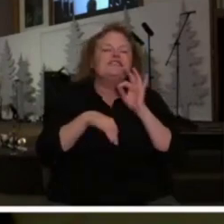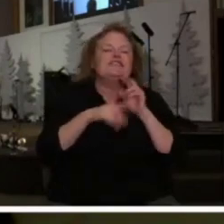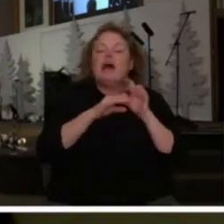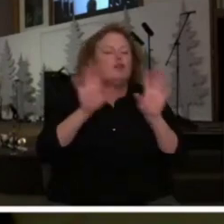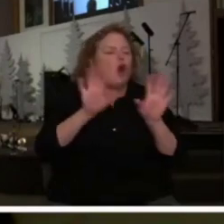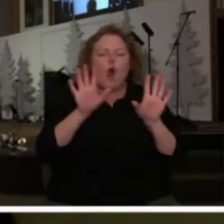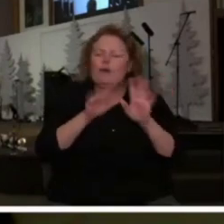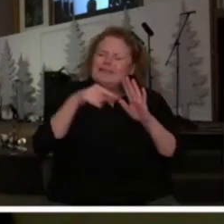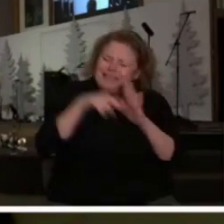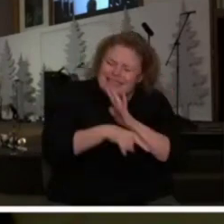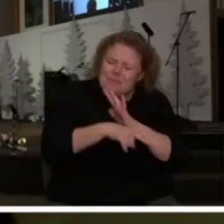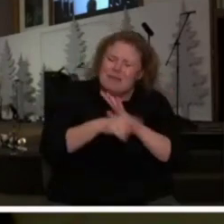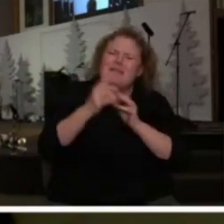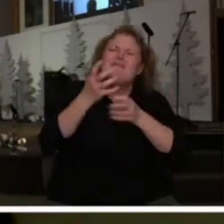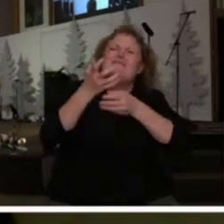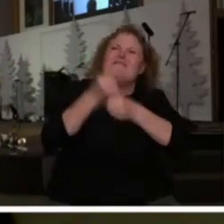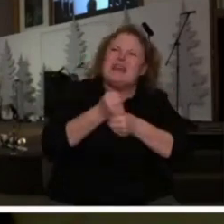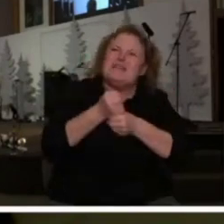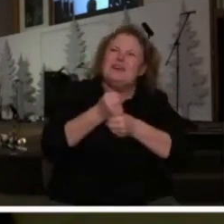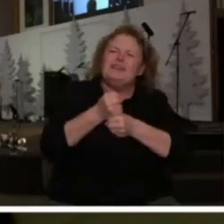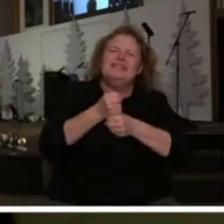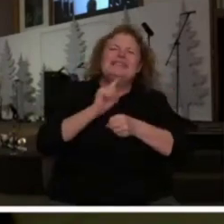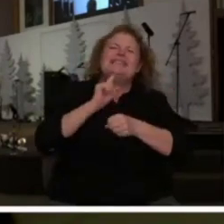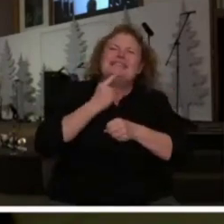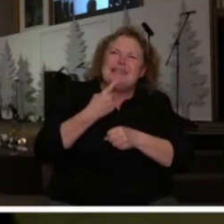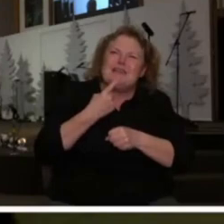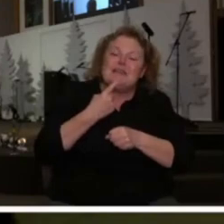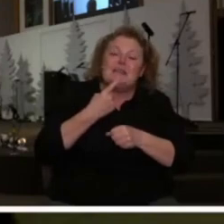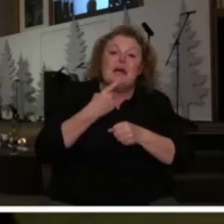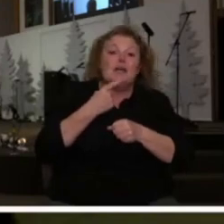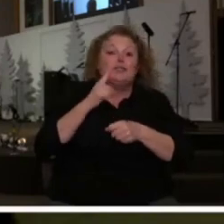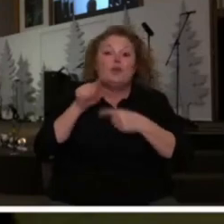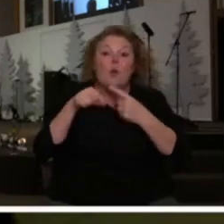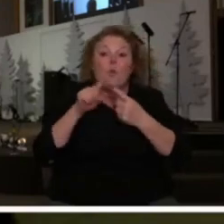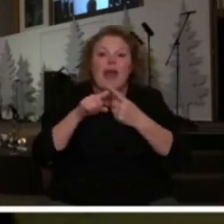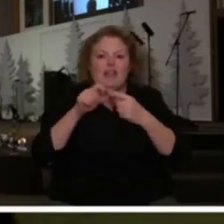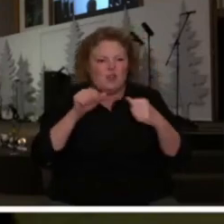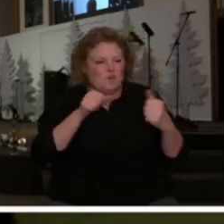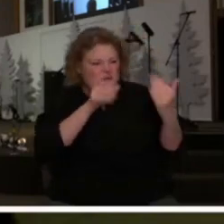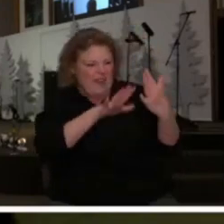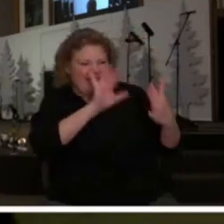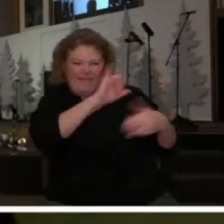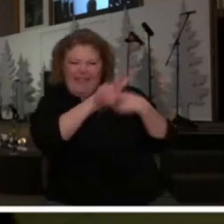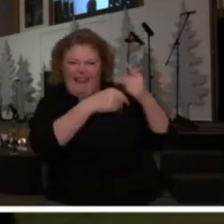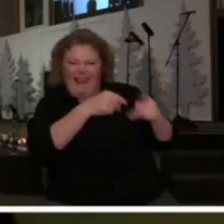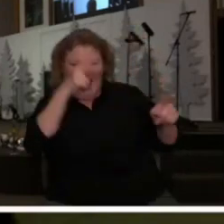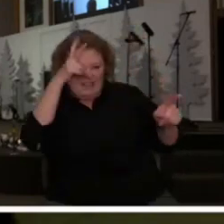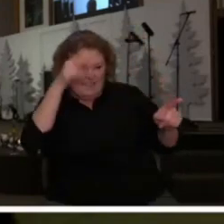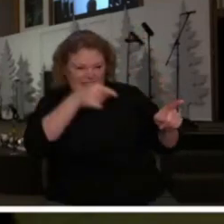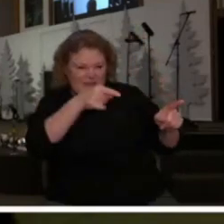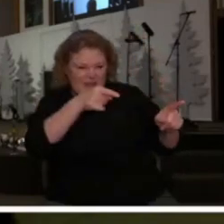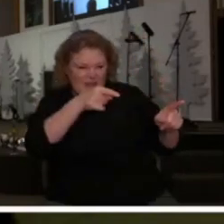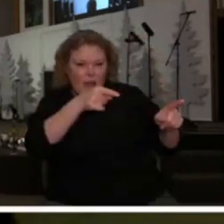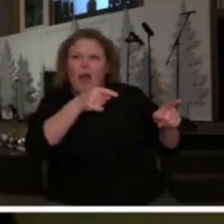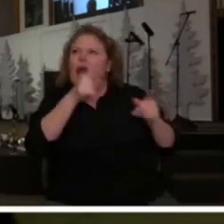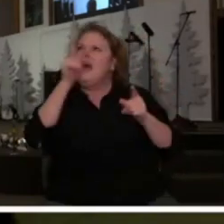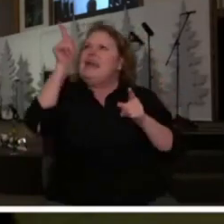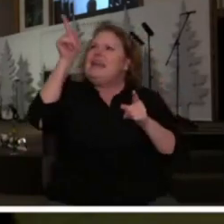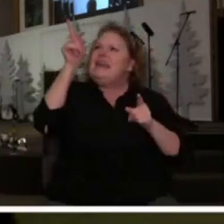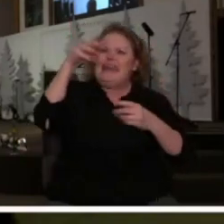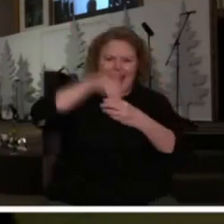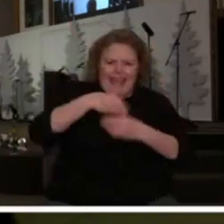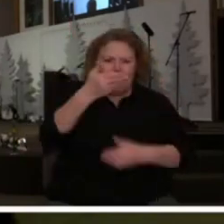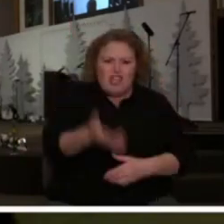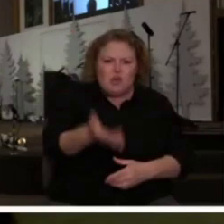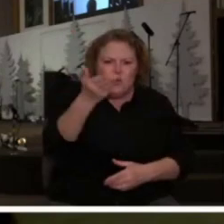faithful and you just keep on praying that when you face the devil himself greater is he that is in you than he that is